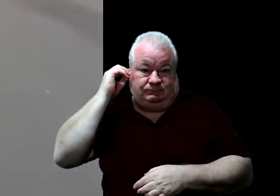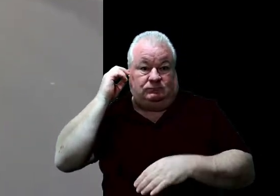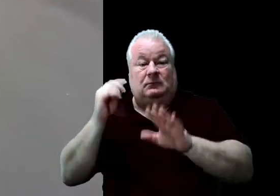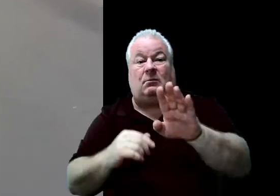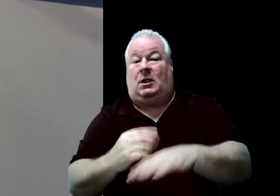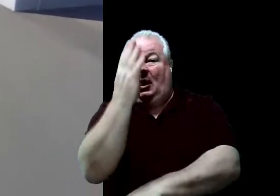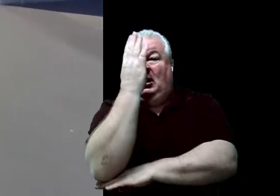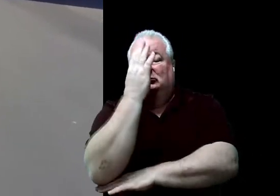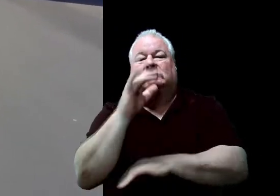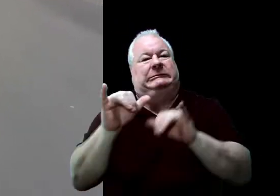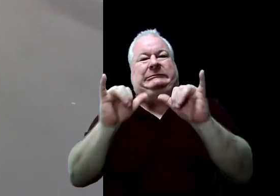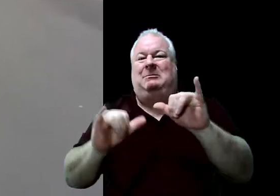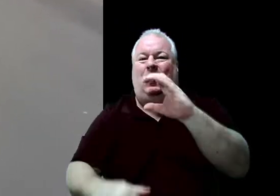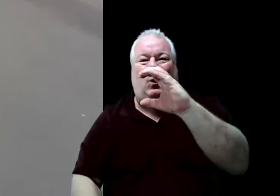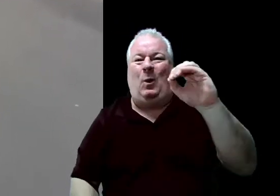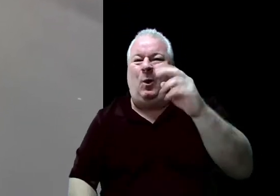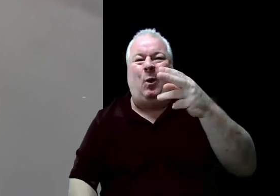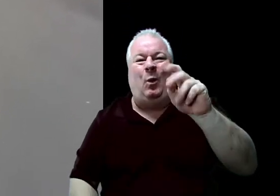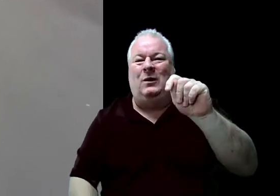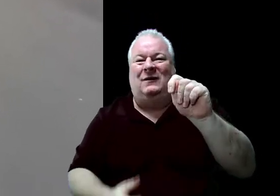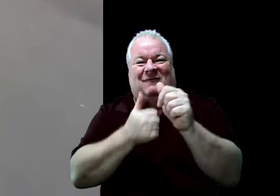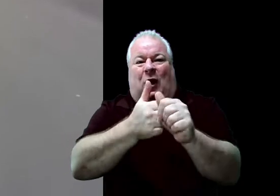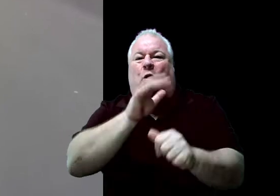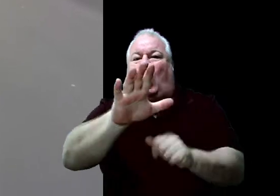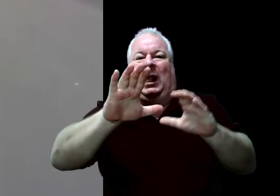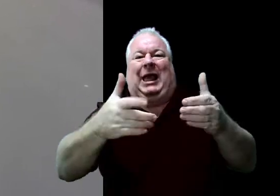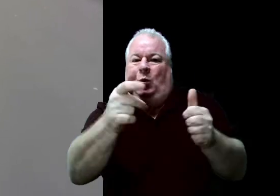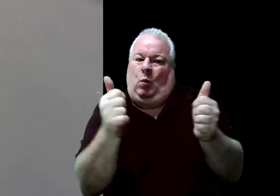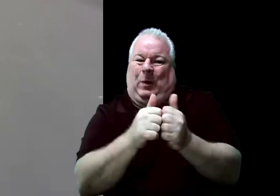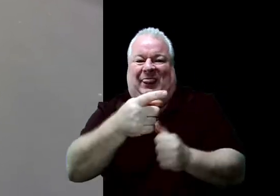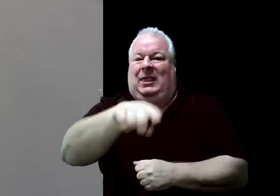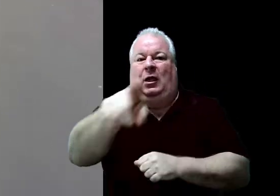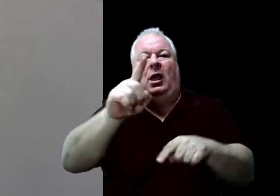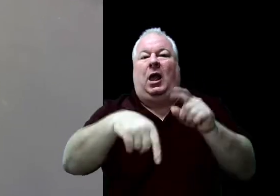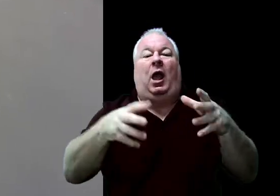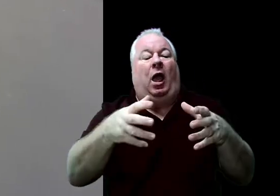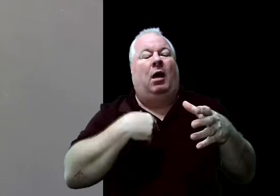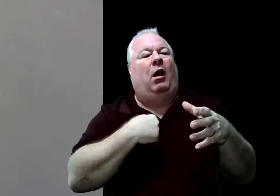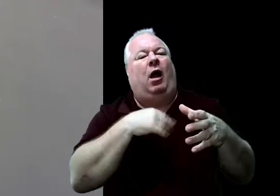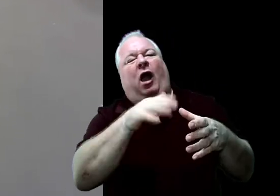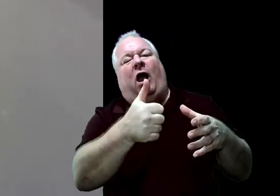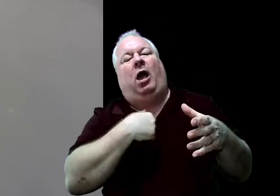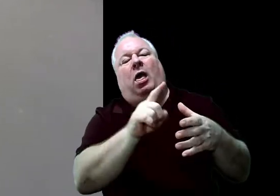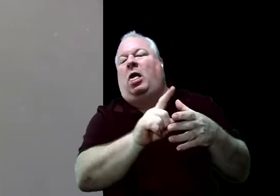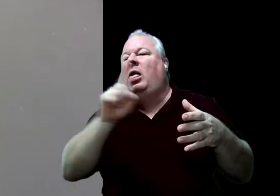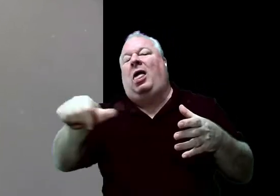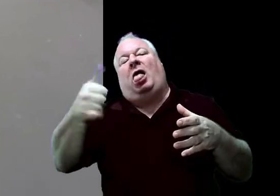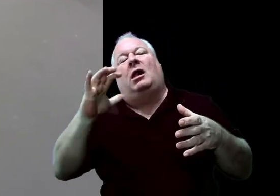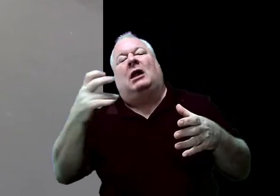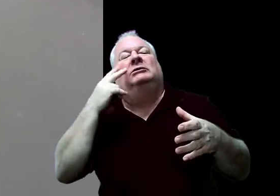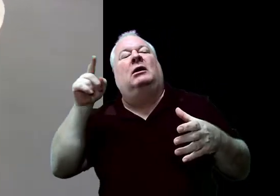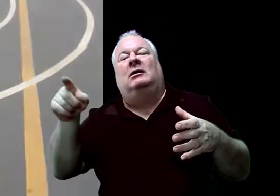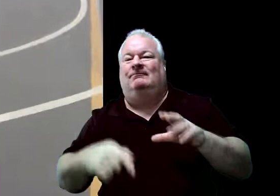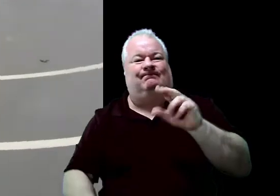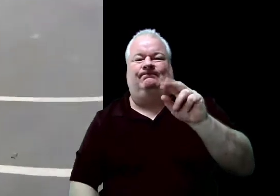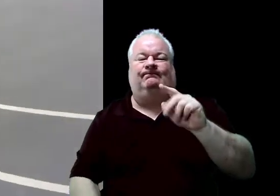assigned as a cohort. What's a cohort? Your class. You will be assigned, each cohort will be assigned a zone.